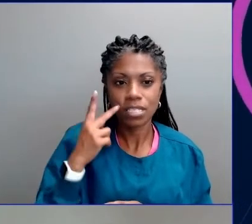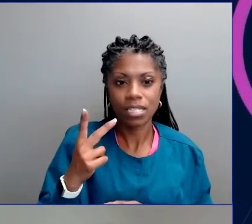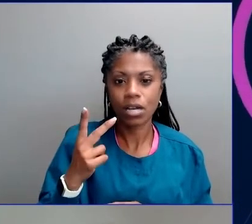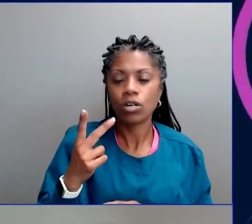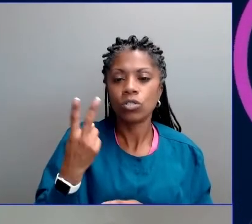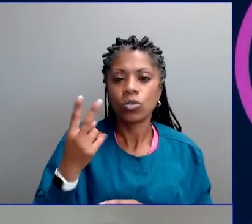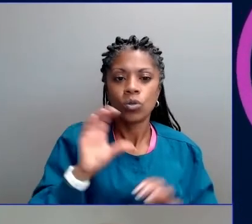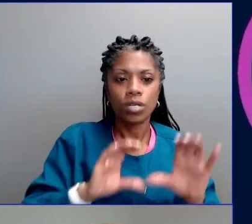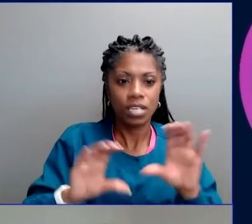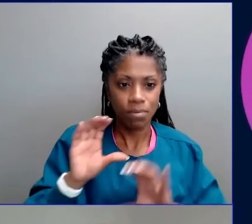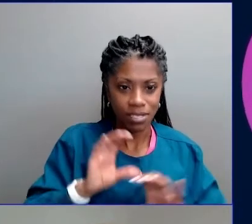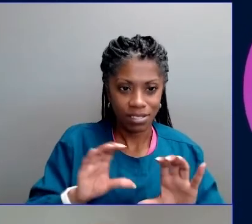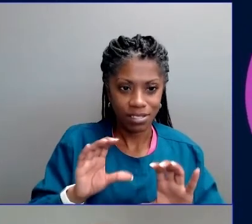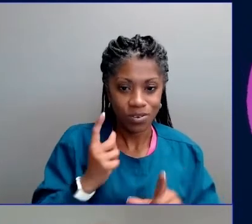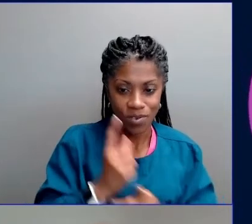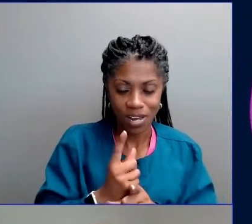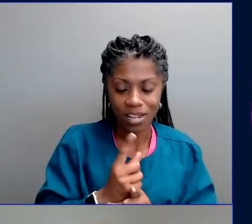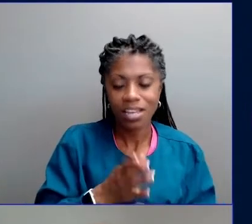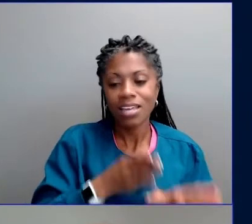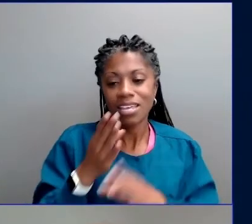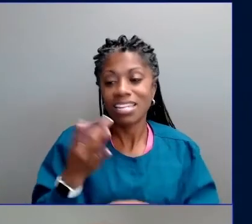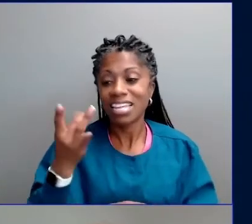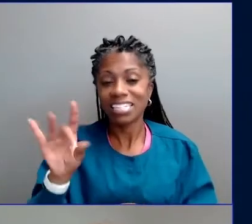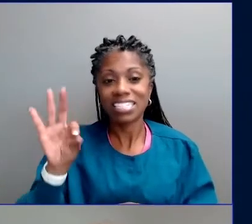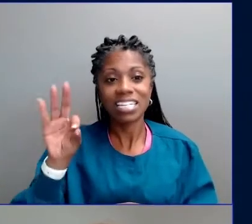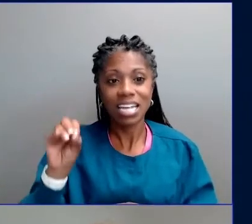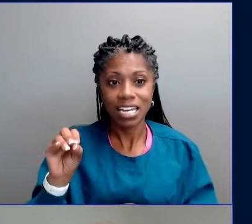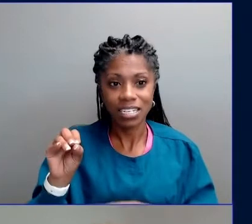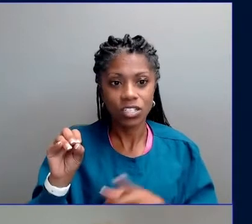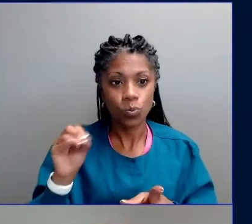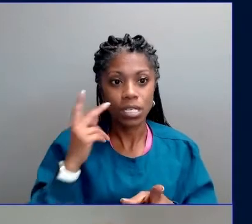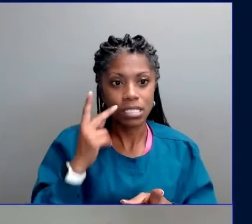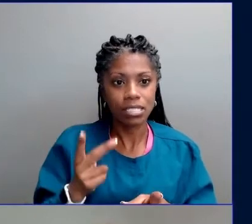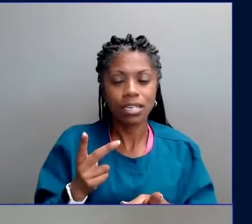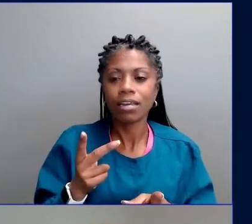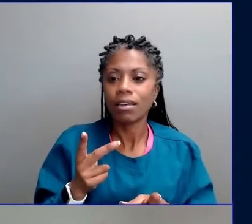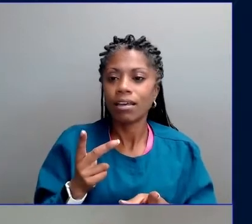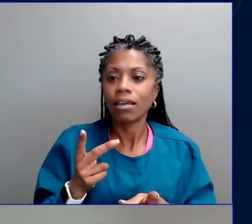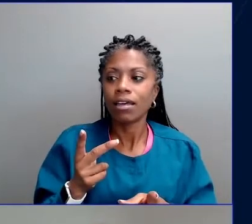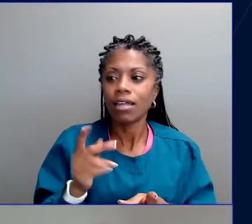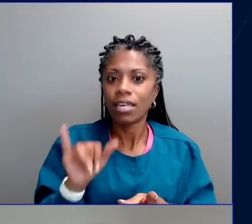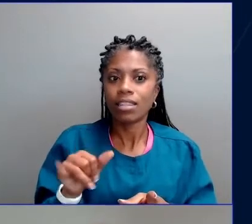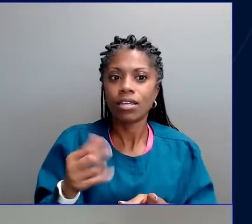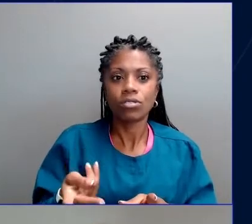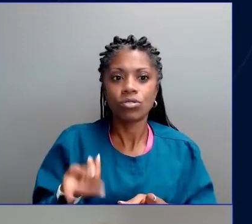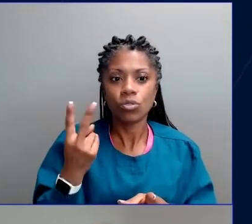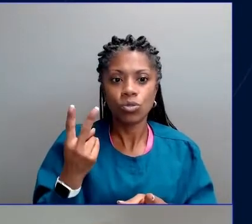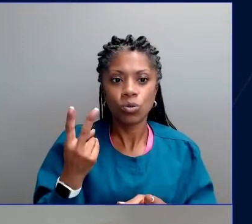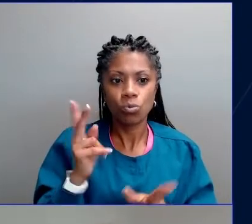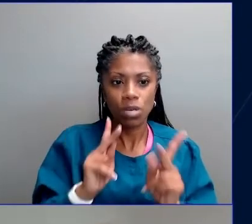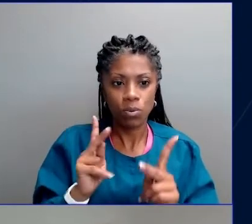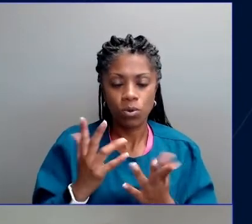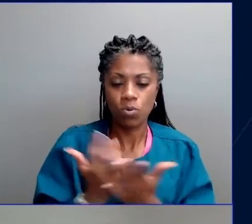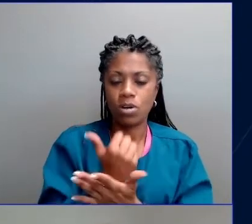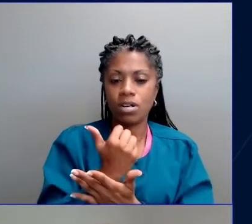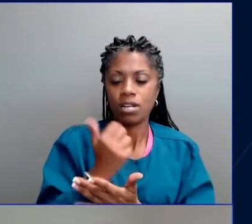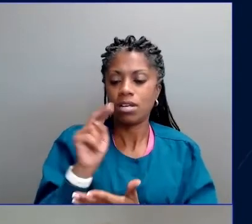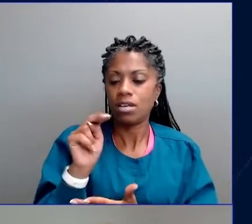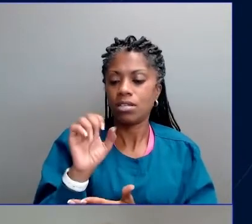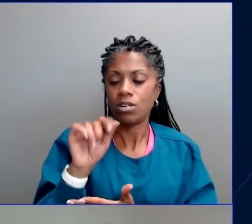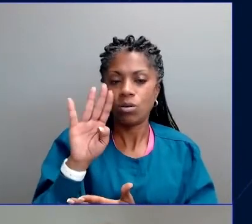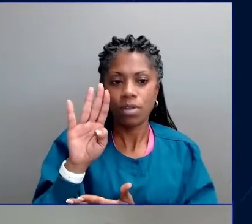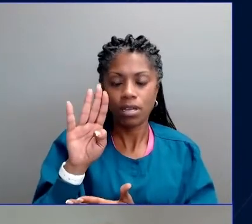The two climate modelers who won the Nobel Prize just recently, Manabi and Hasselman, their work